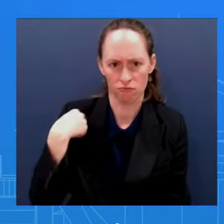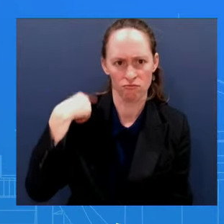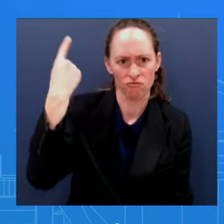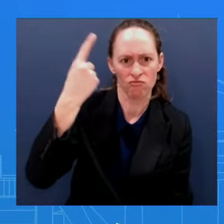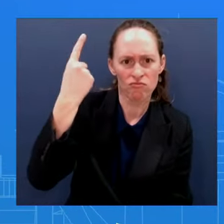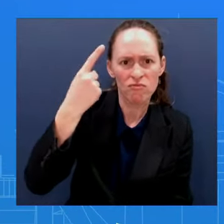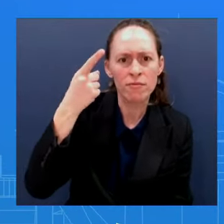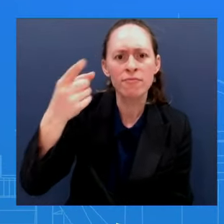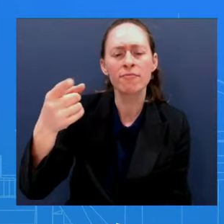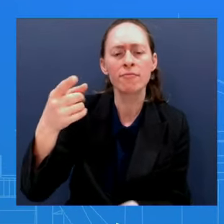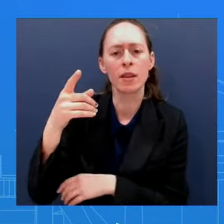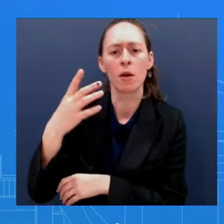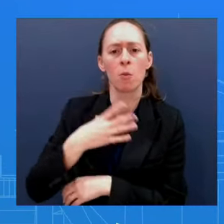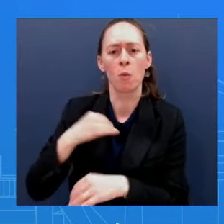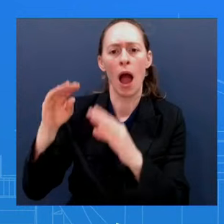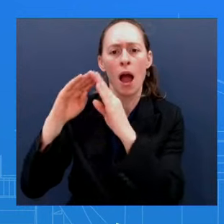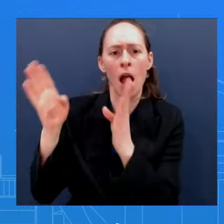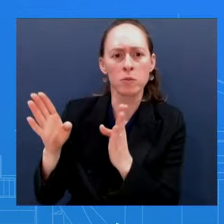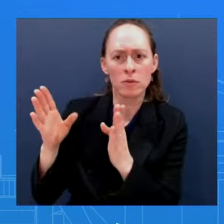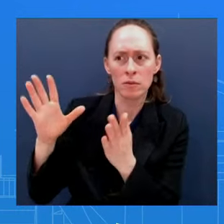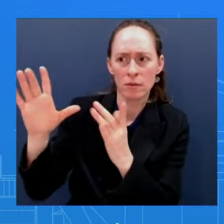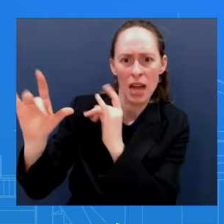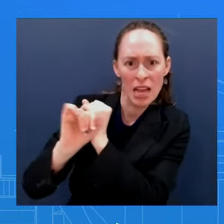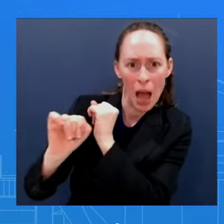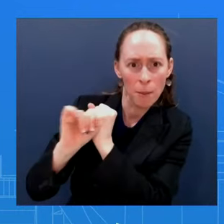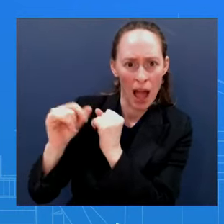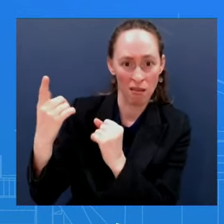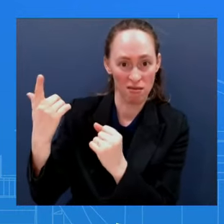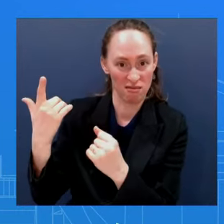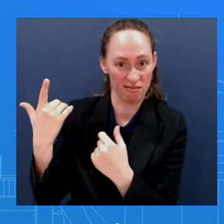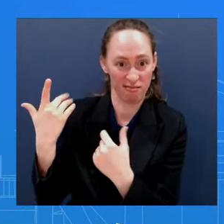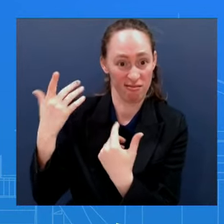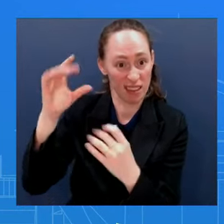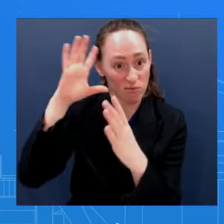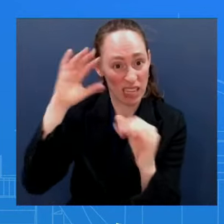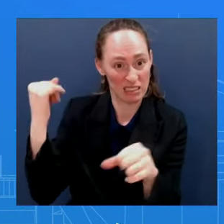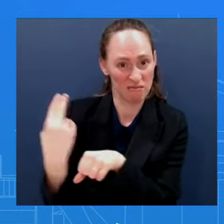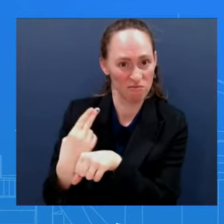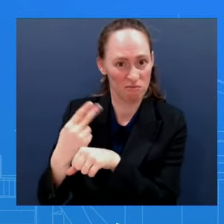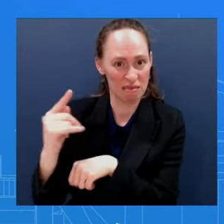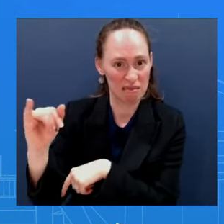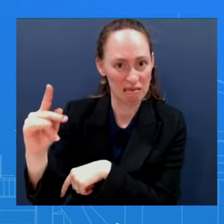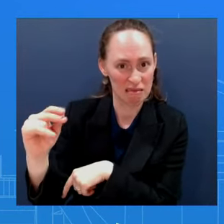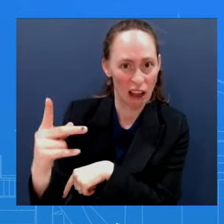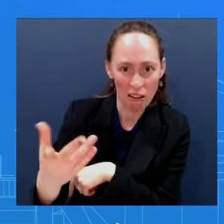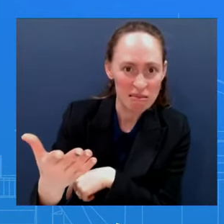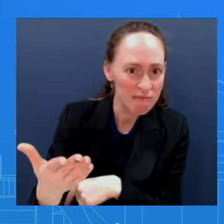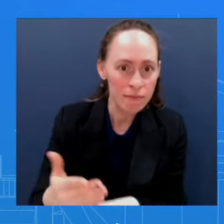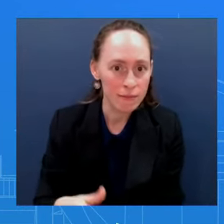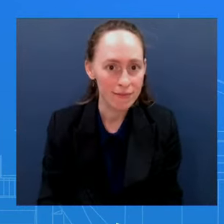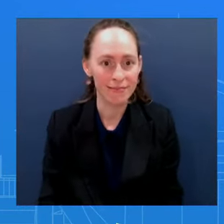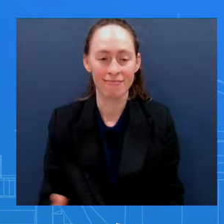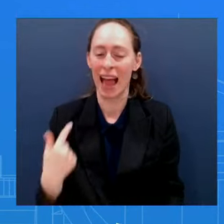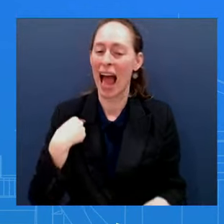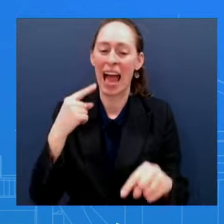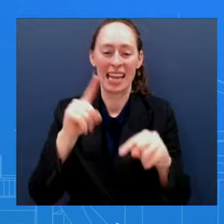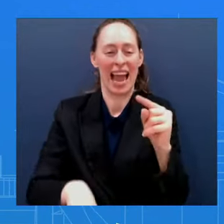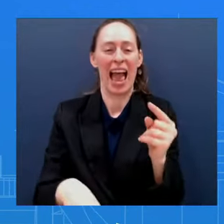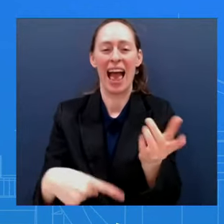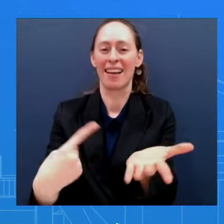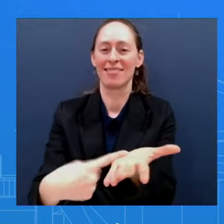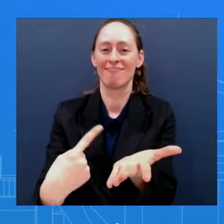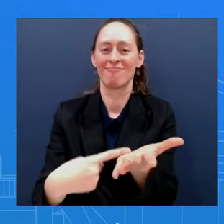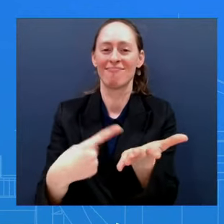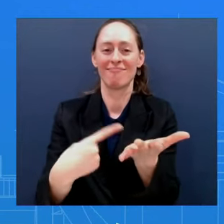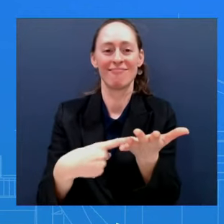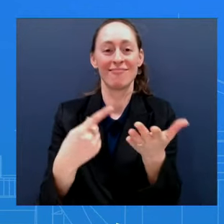can't speak to any conversations on specifically on TikTok We've got to be really careful The campaign, 2020 war Can't